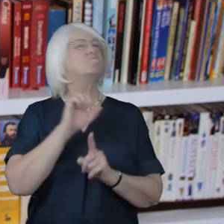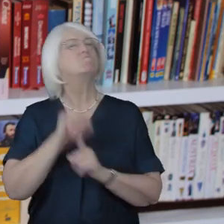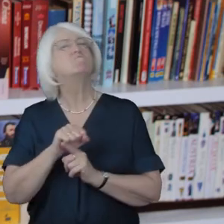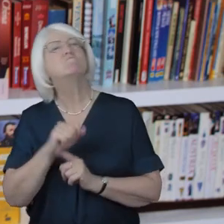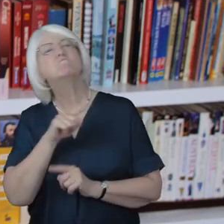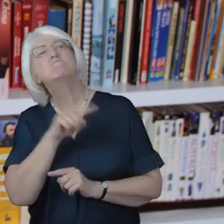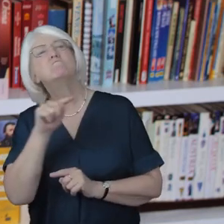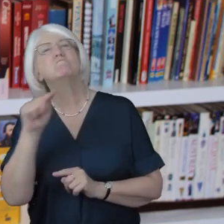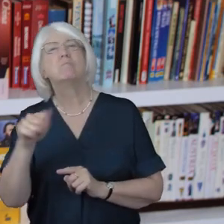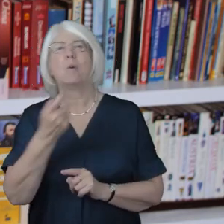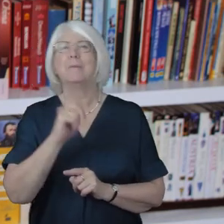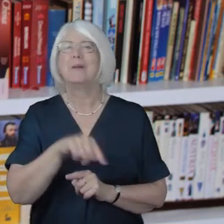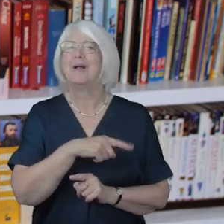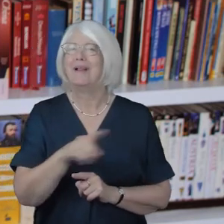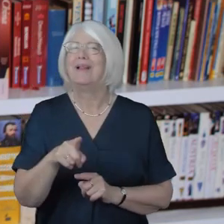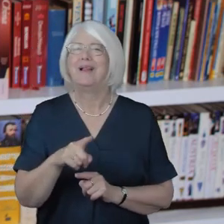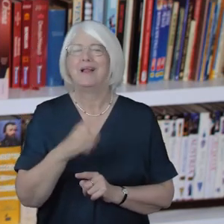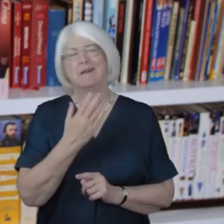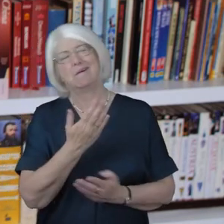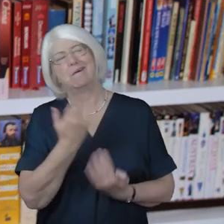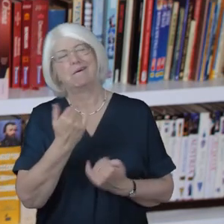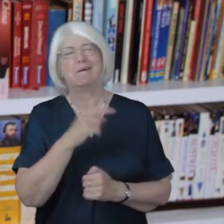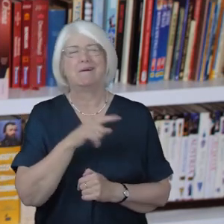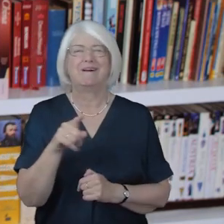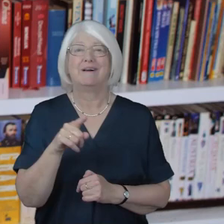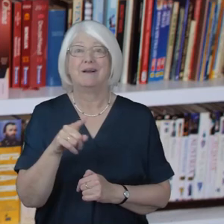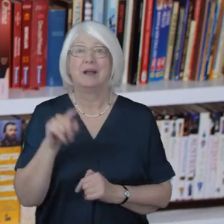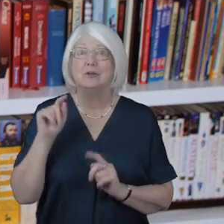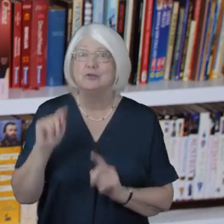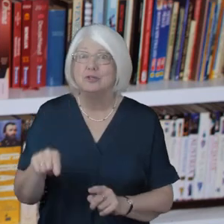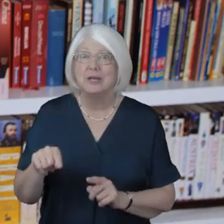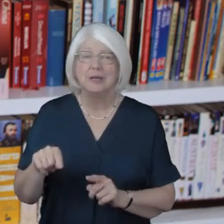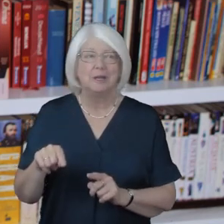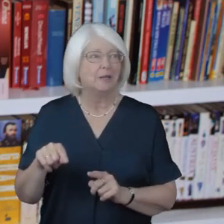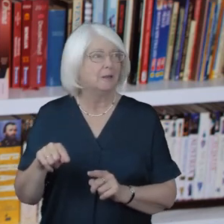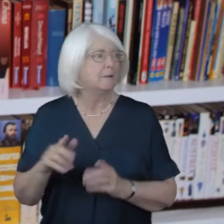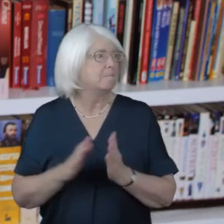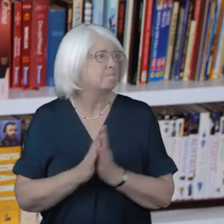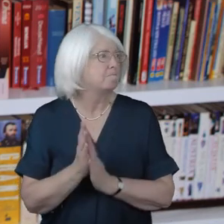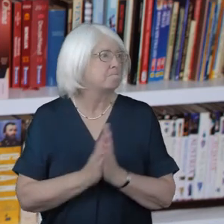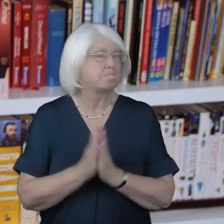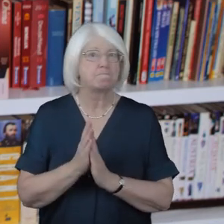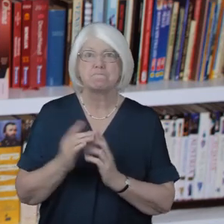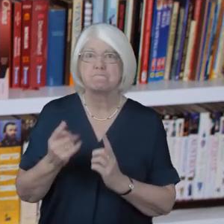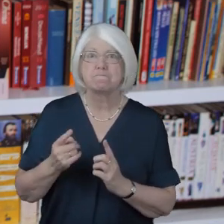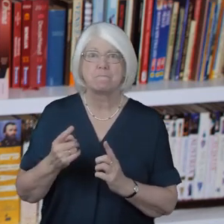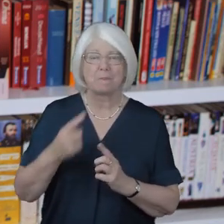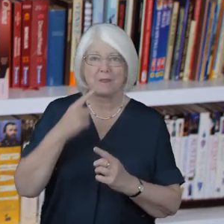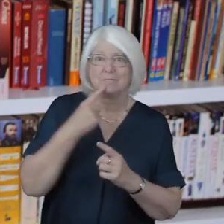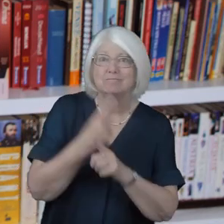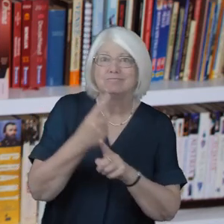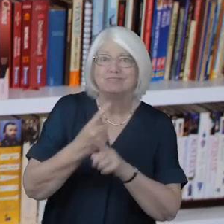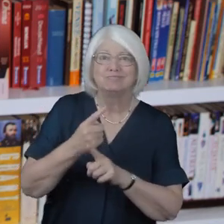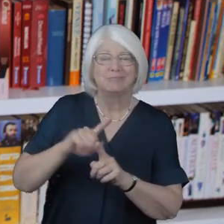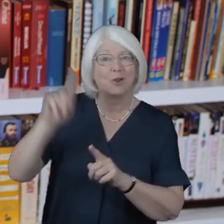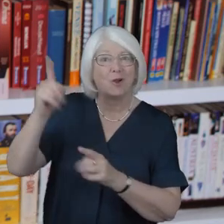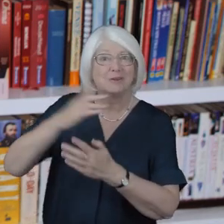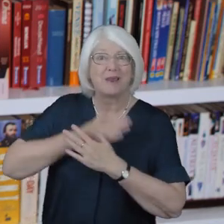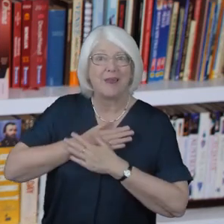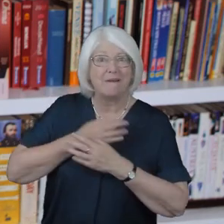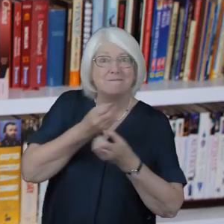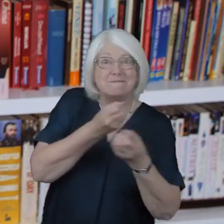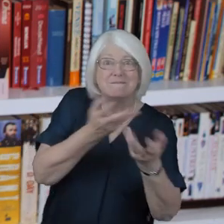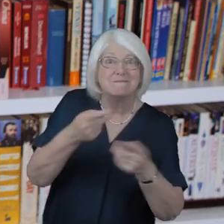just on the edge of sight and drawing them in she it is who steps into the limelight and speaks of God's love